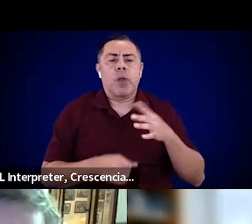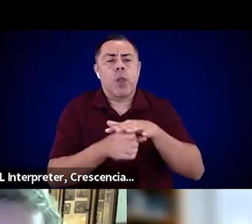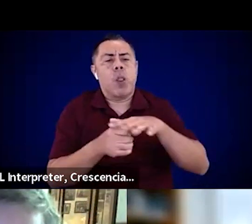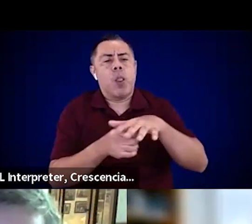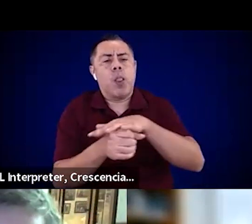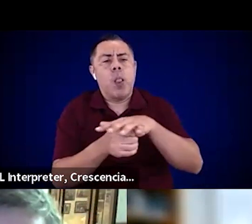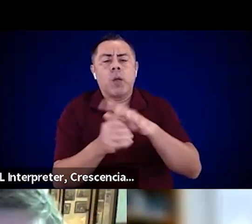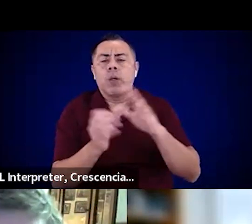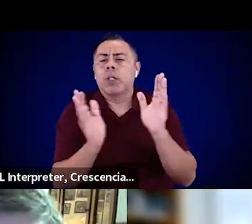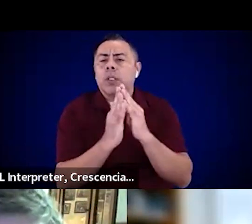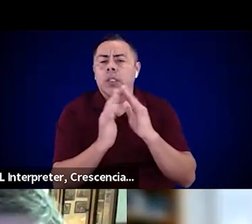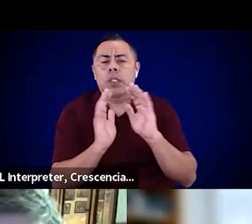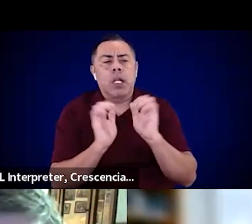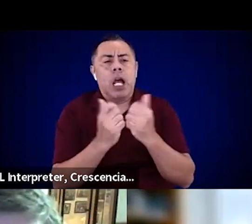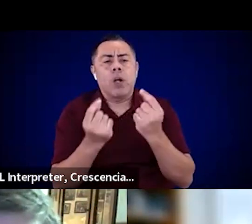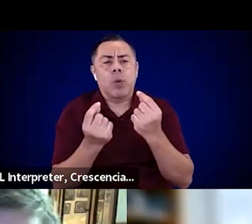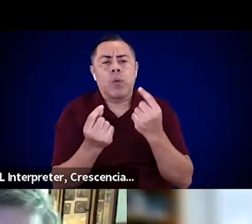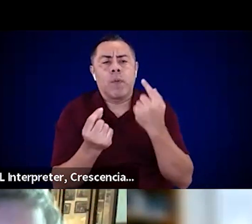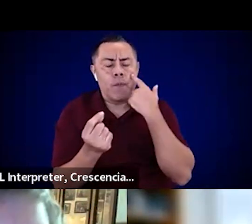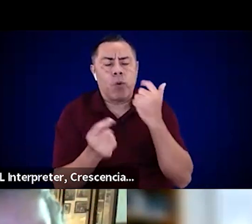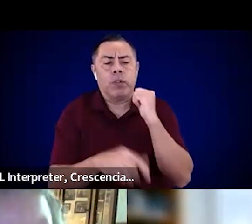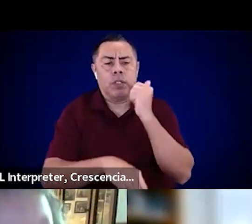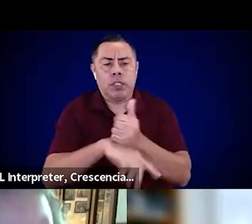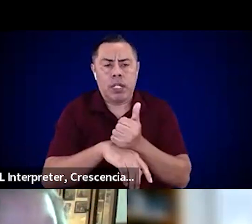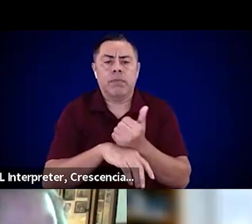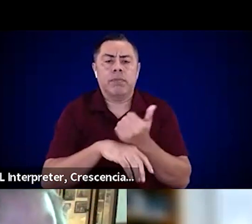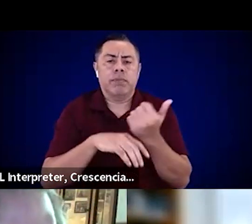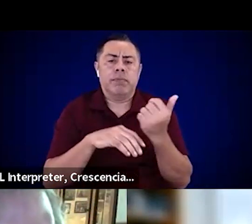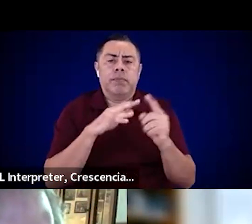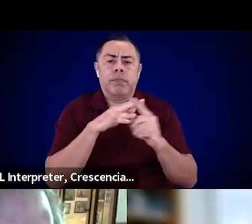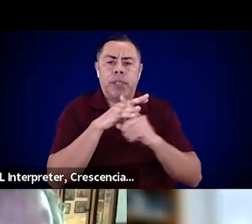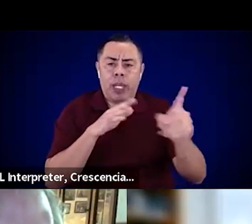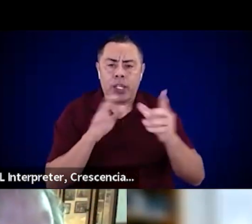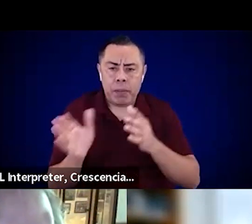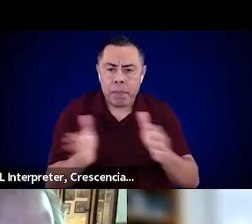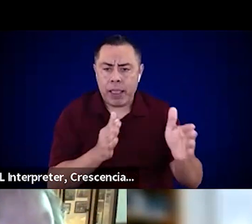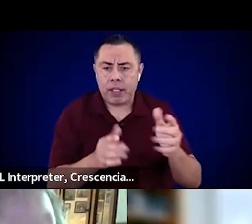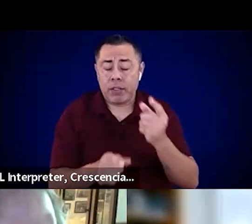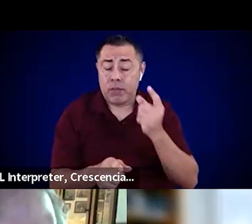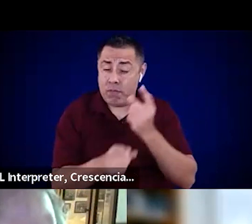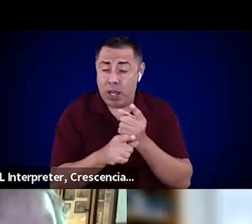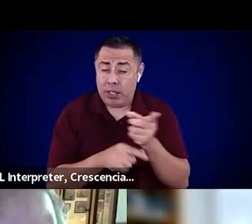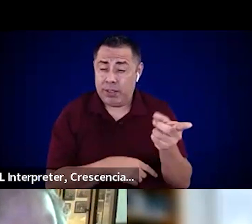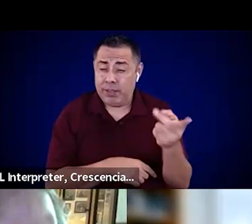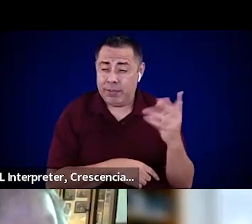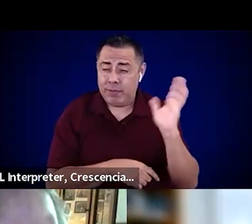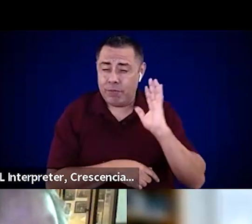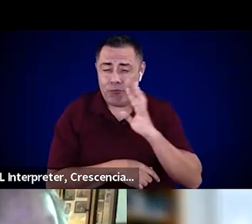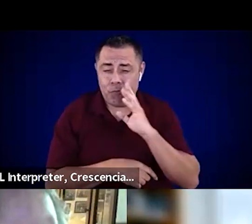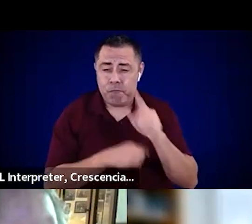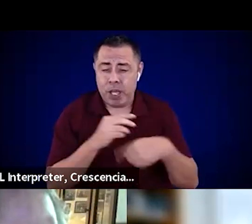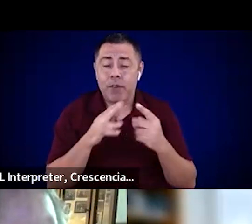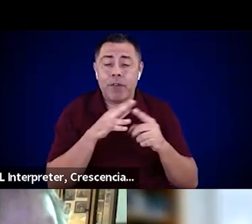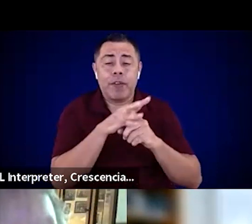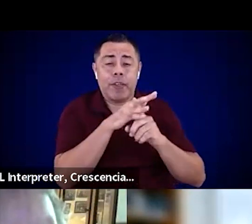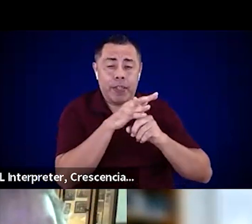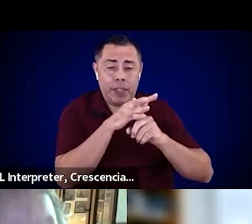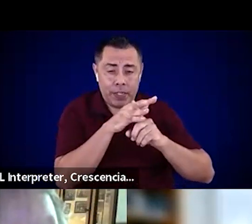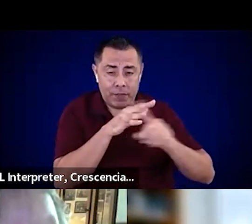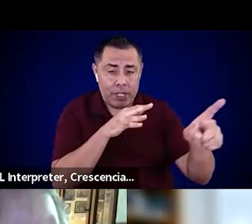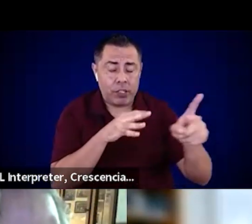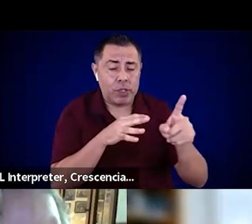operationalize evacuation plans, right? And specifically, evacuation plans that address the needs